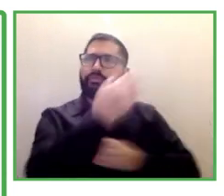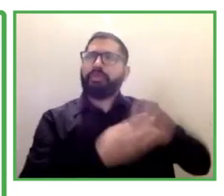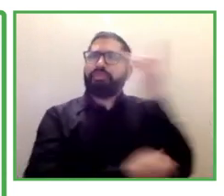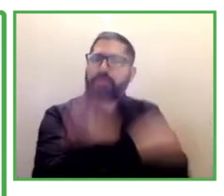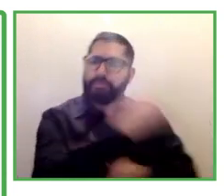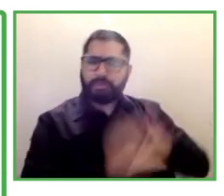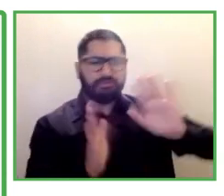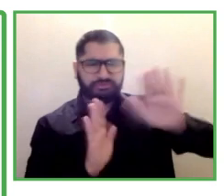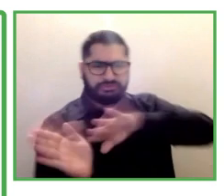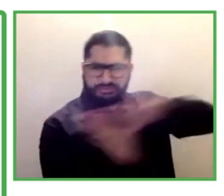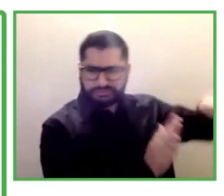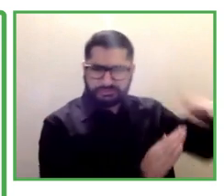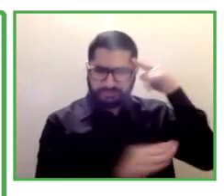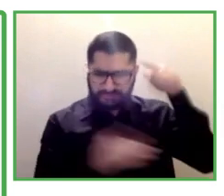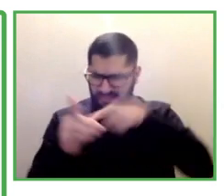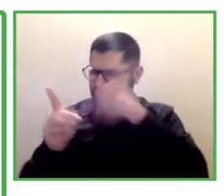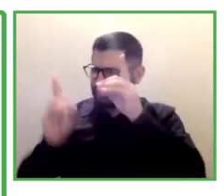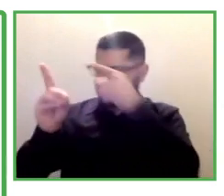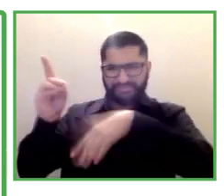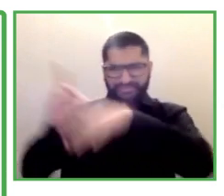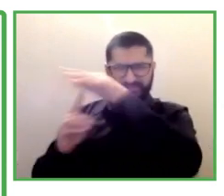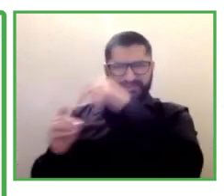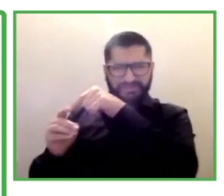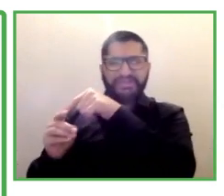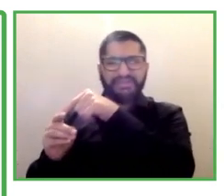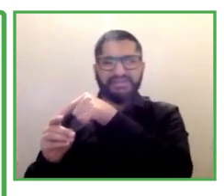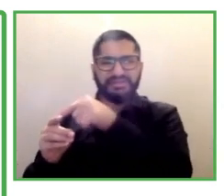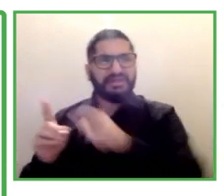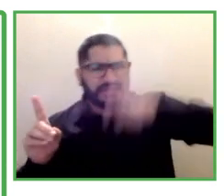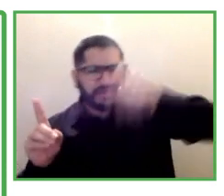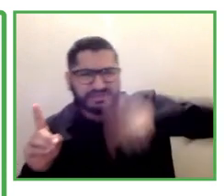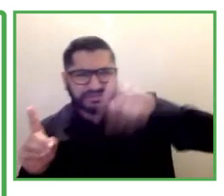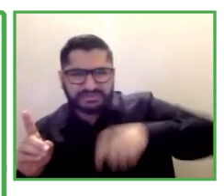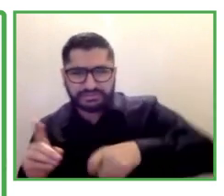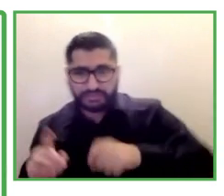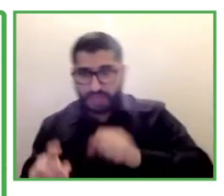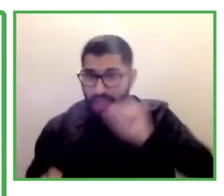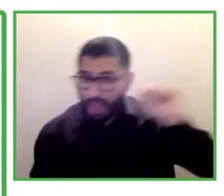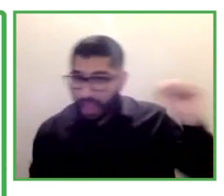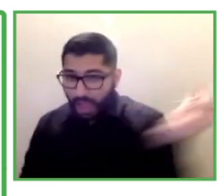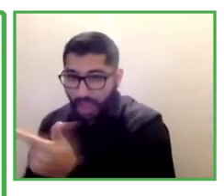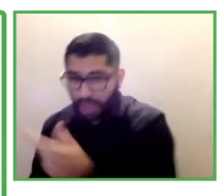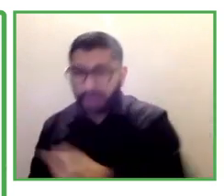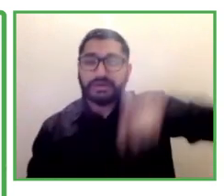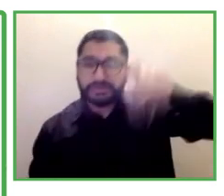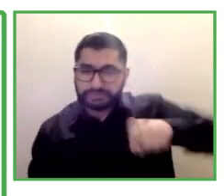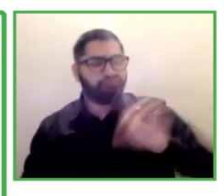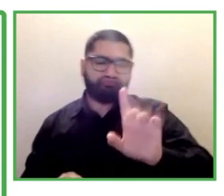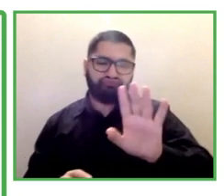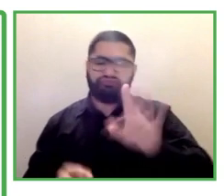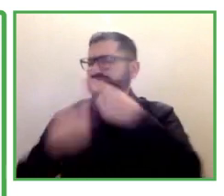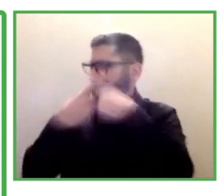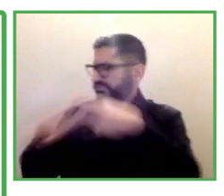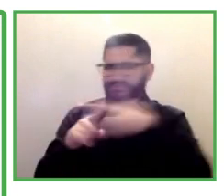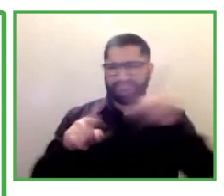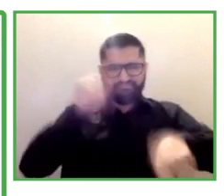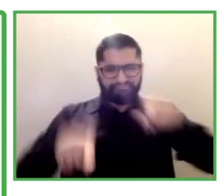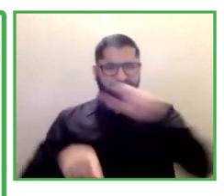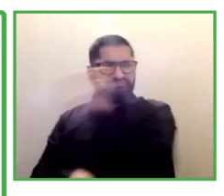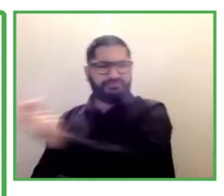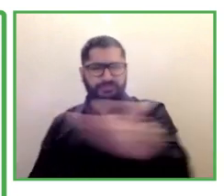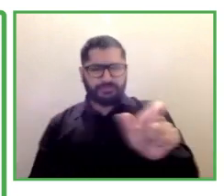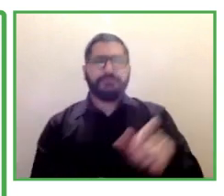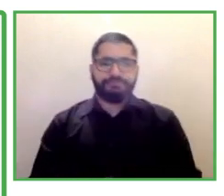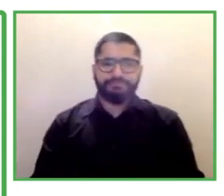Another important thing is the stigma. You know, the word crippled in English, handicapped, disabled.